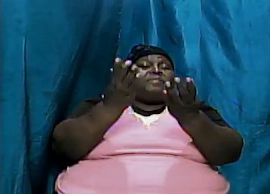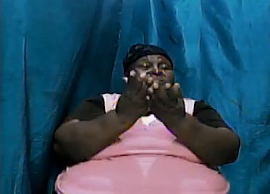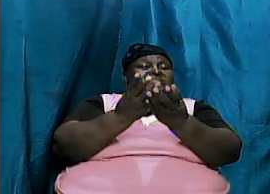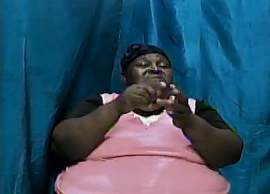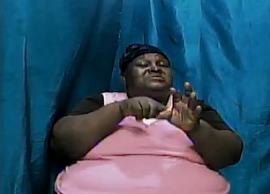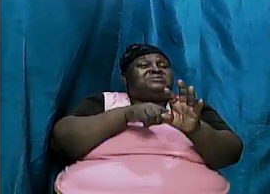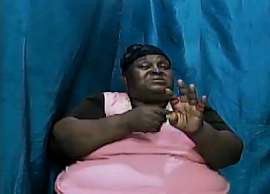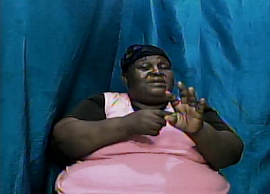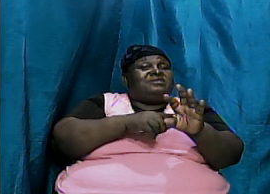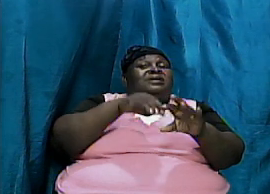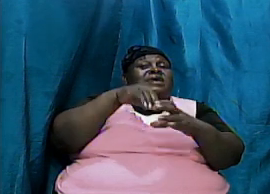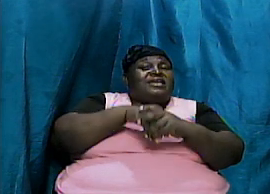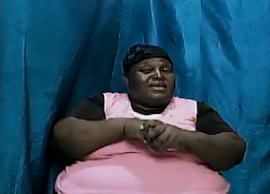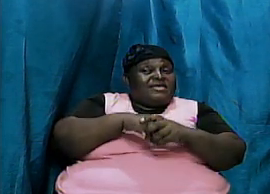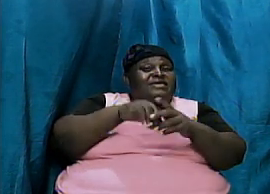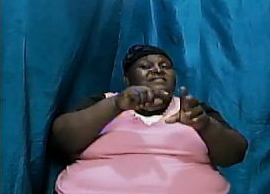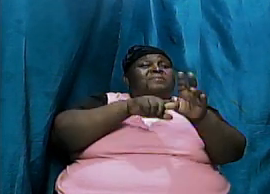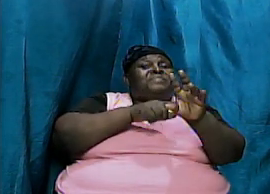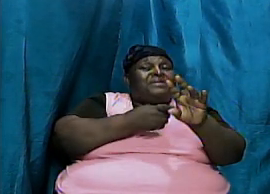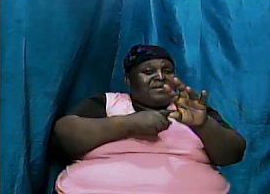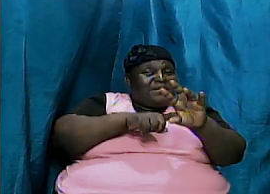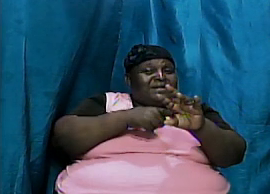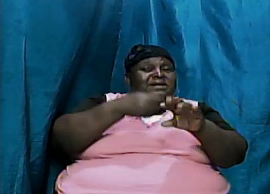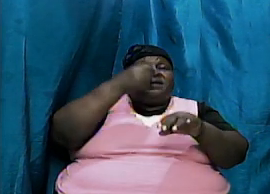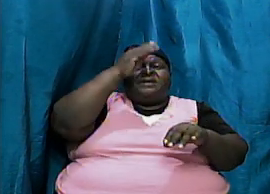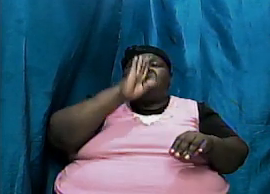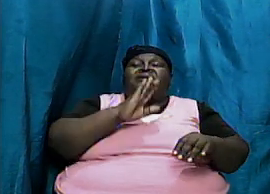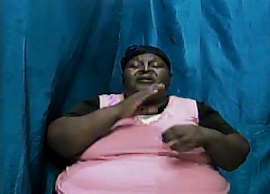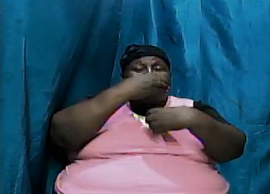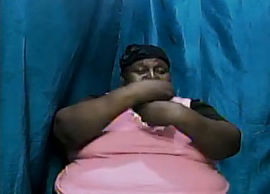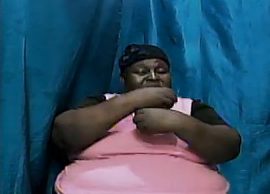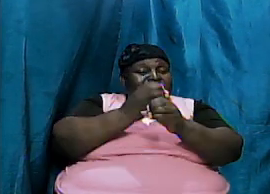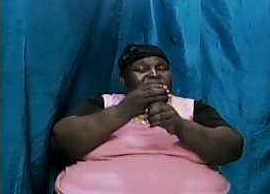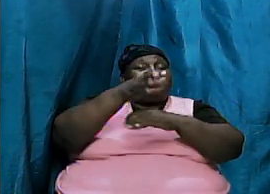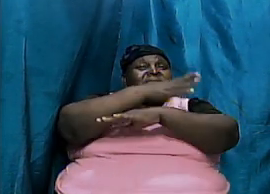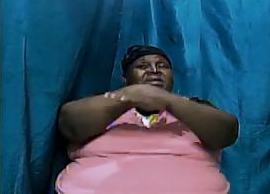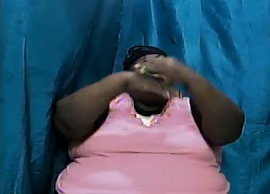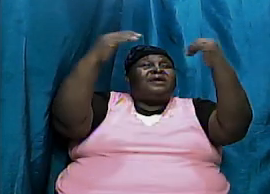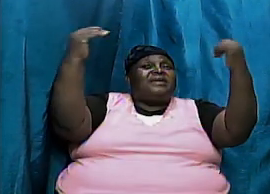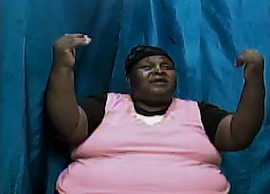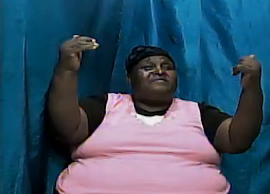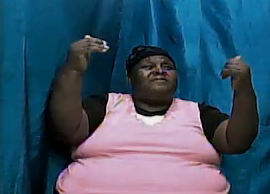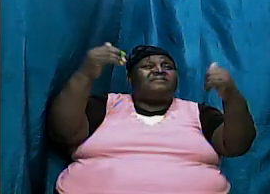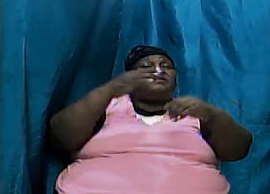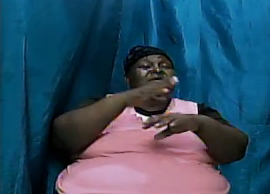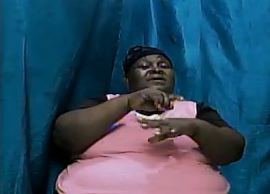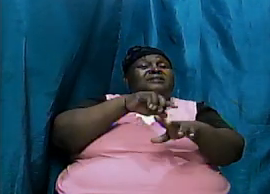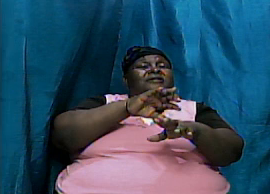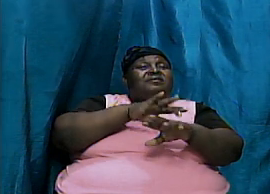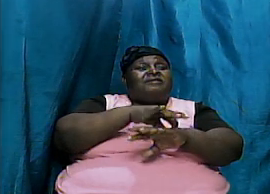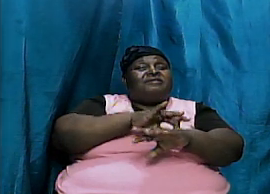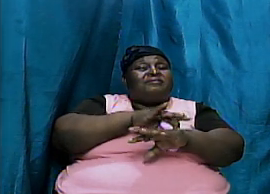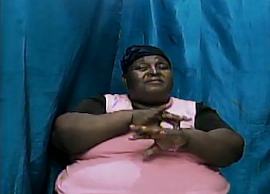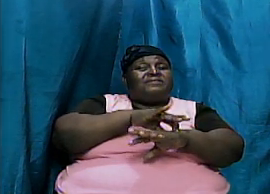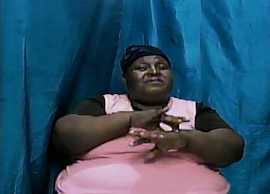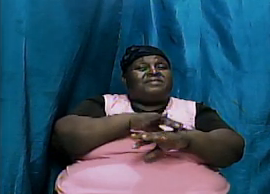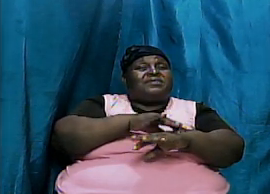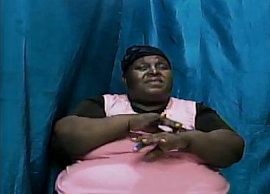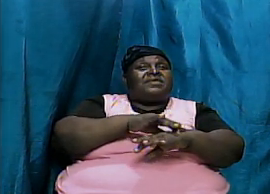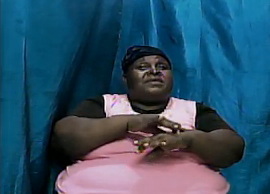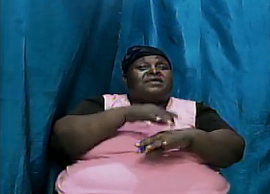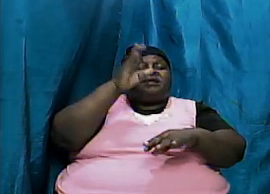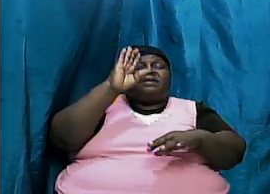like this in the beginning God created the heavens and the earth he at no